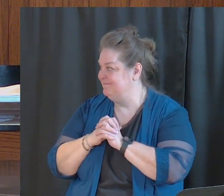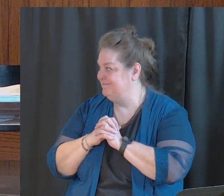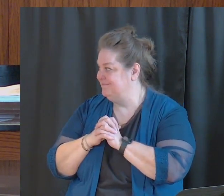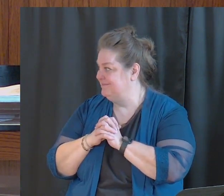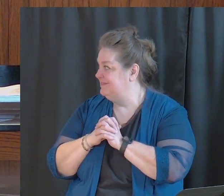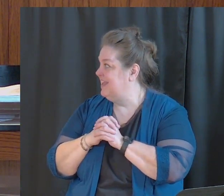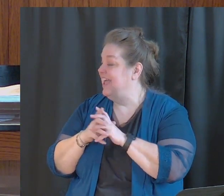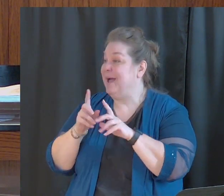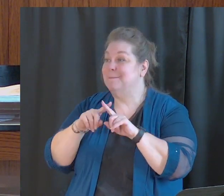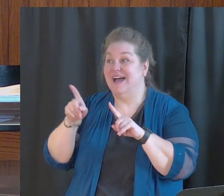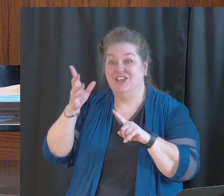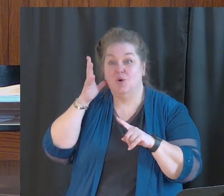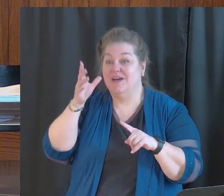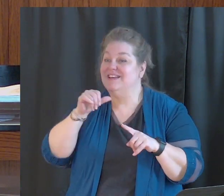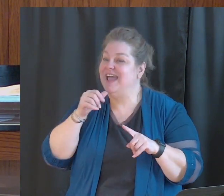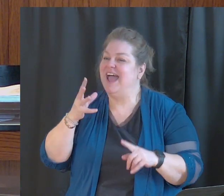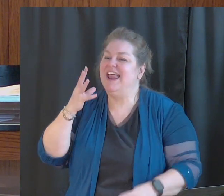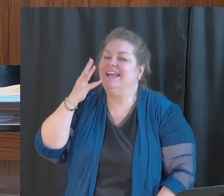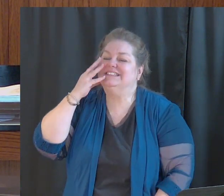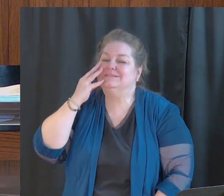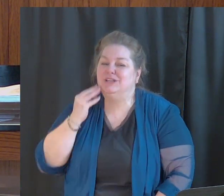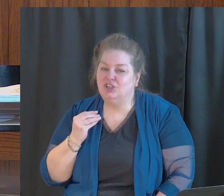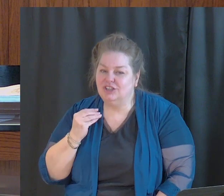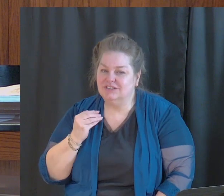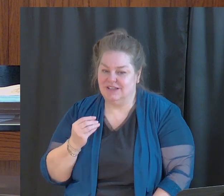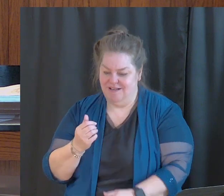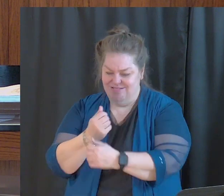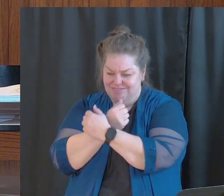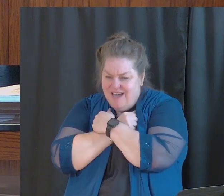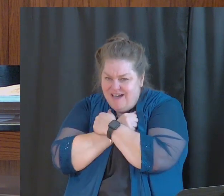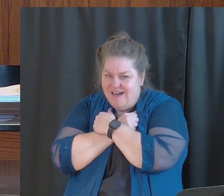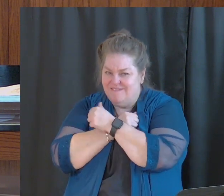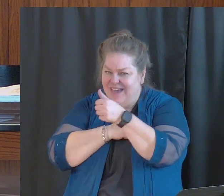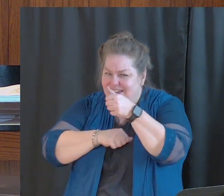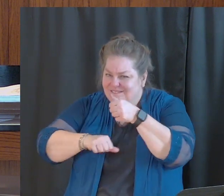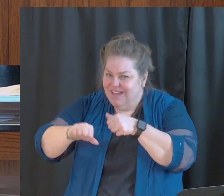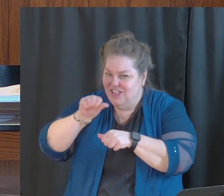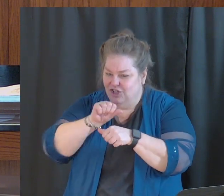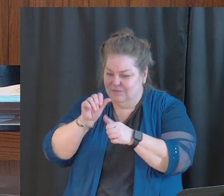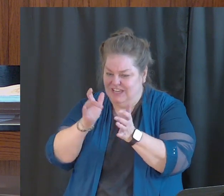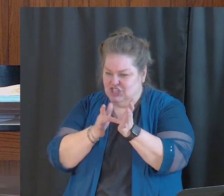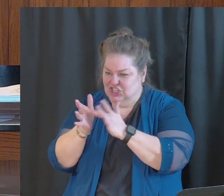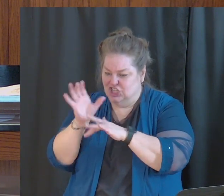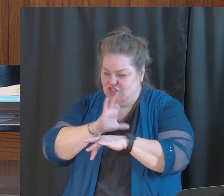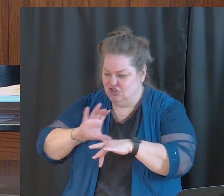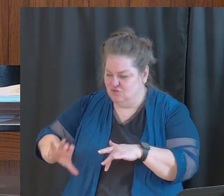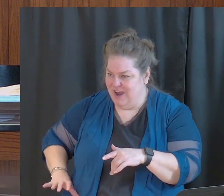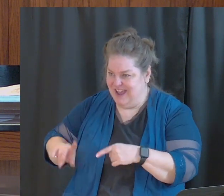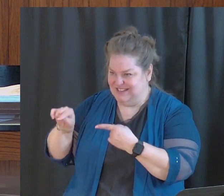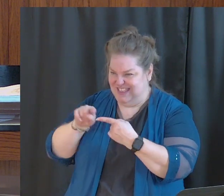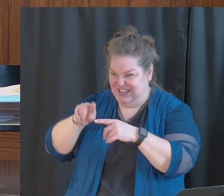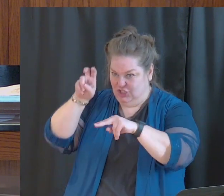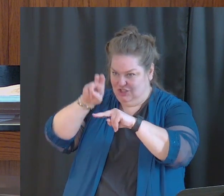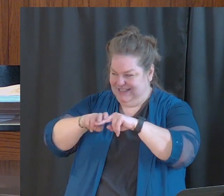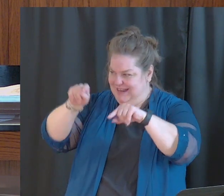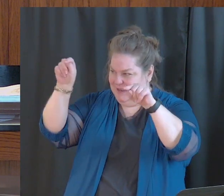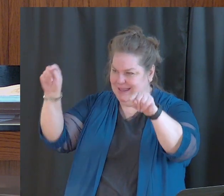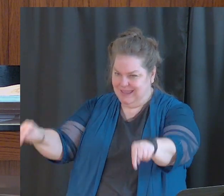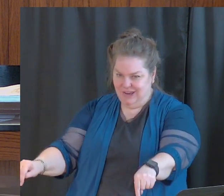But you will not experience the love and the fellowship of Jesus Christ unless you're sitting in our pews on Sabbath morning.